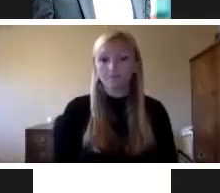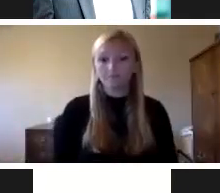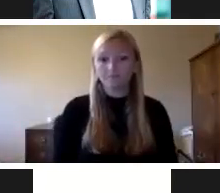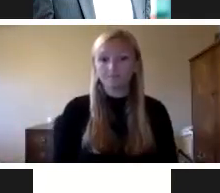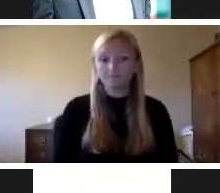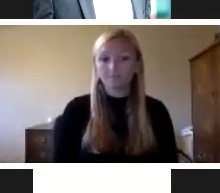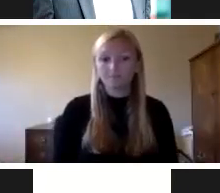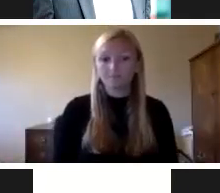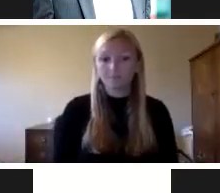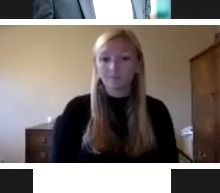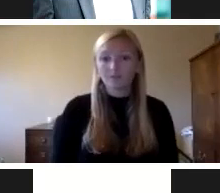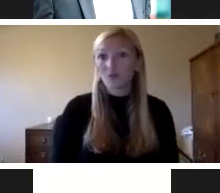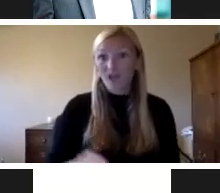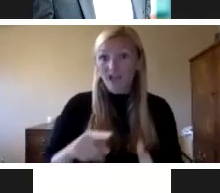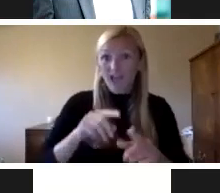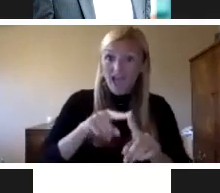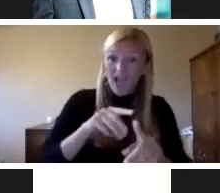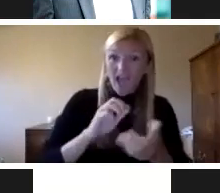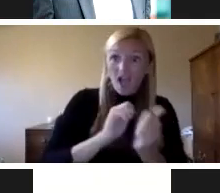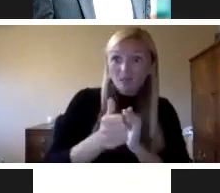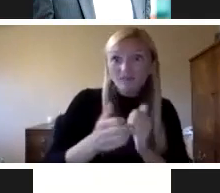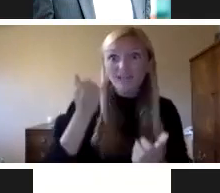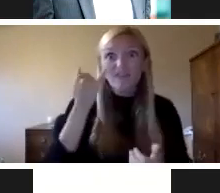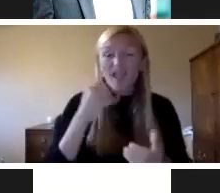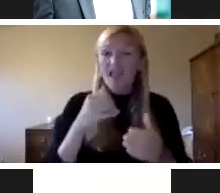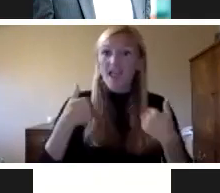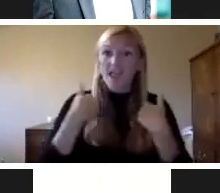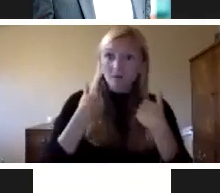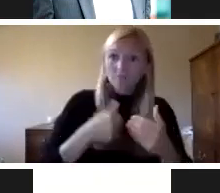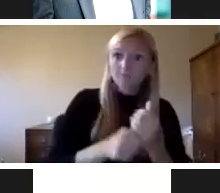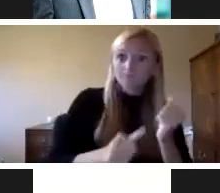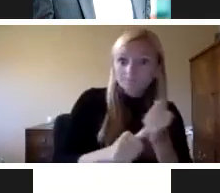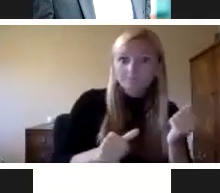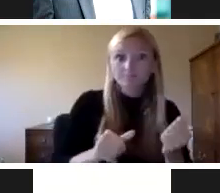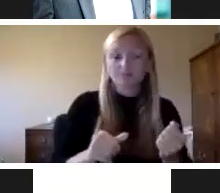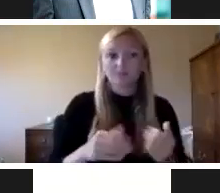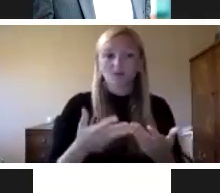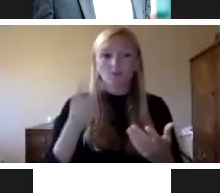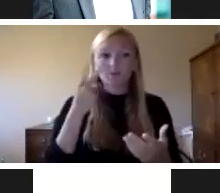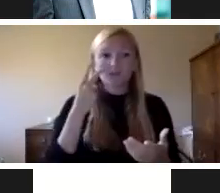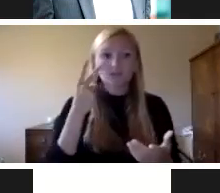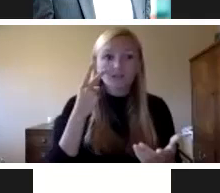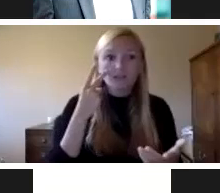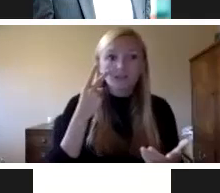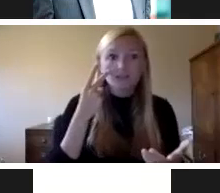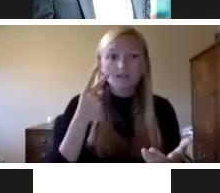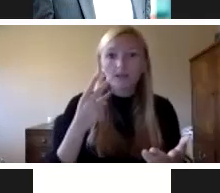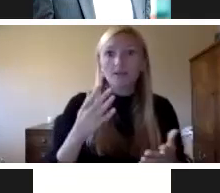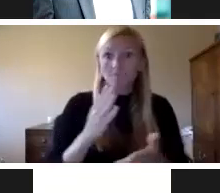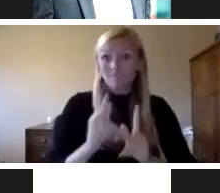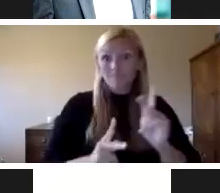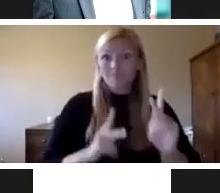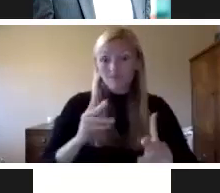was secretion or excretion of droplets had a portal of entry and usually we see our susceptible hosts being